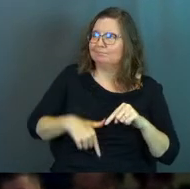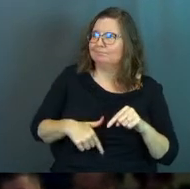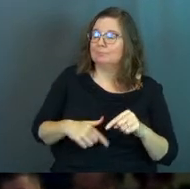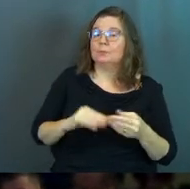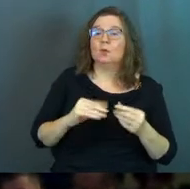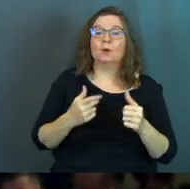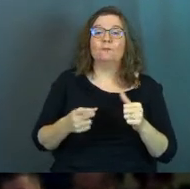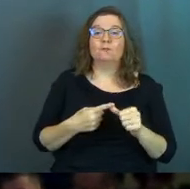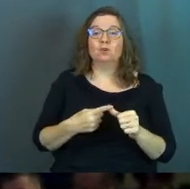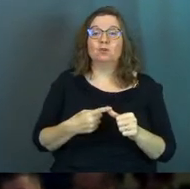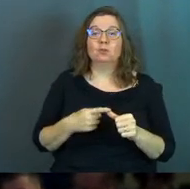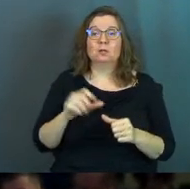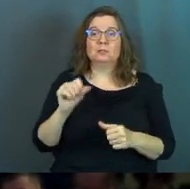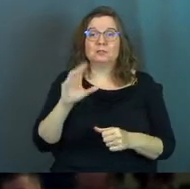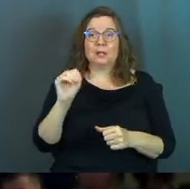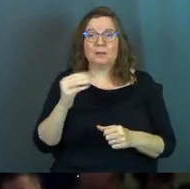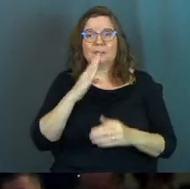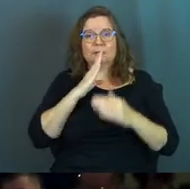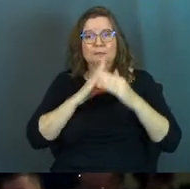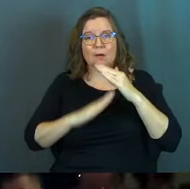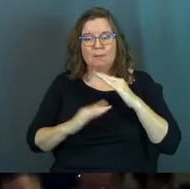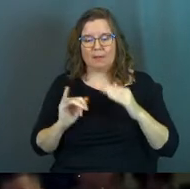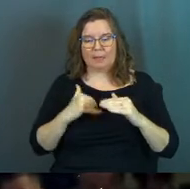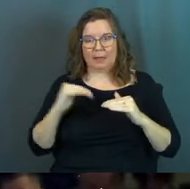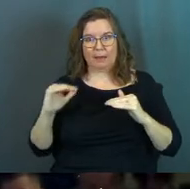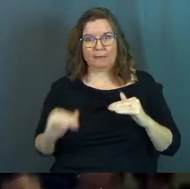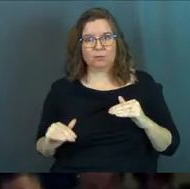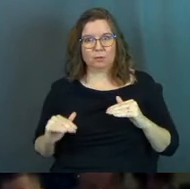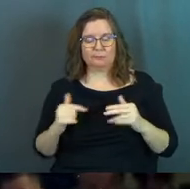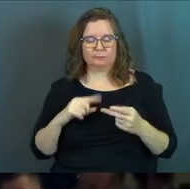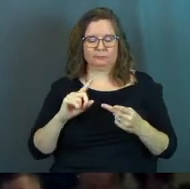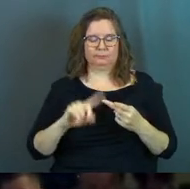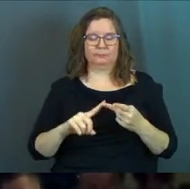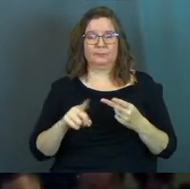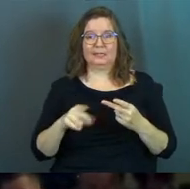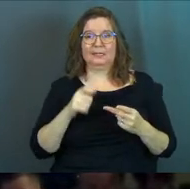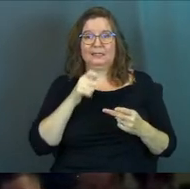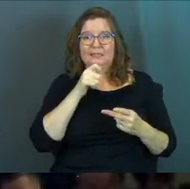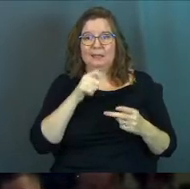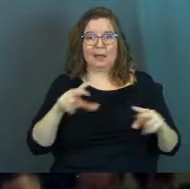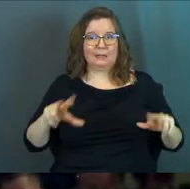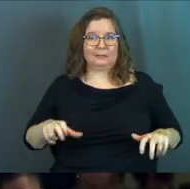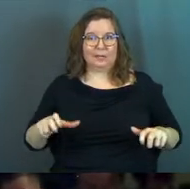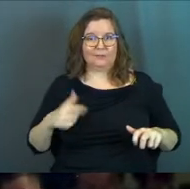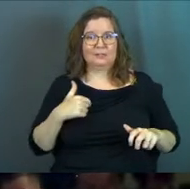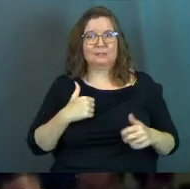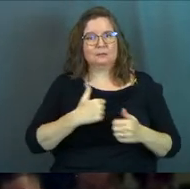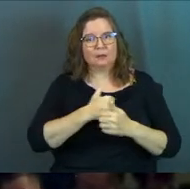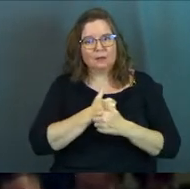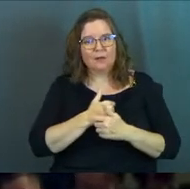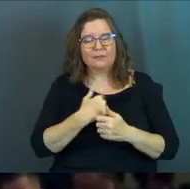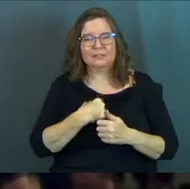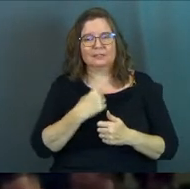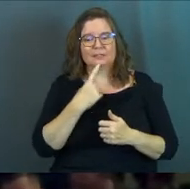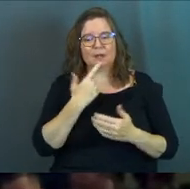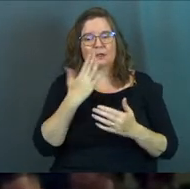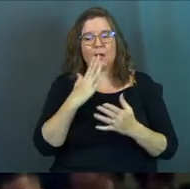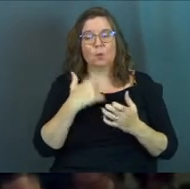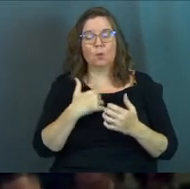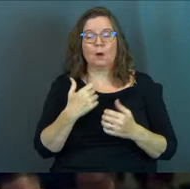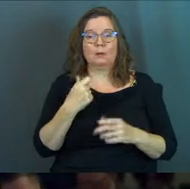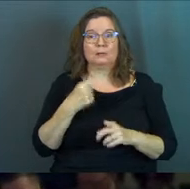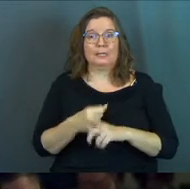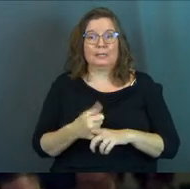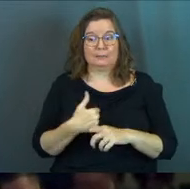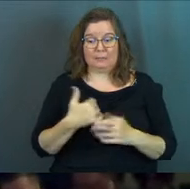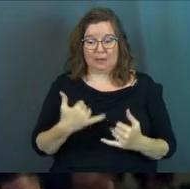one, Solomon is humble. I am like a little child. And number two, Solomon is unselfish. He's loving. He says, God, what's